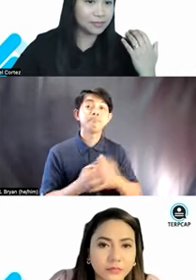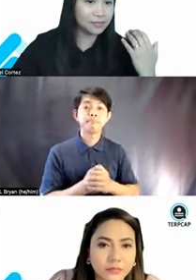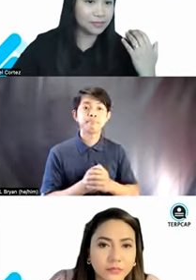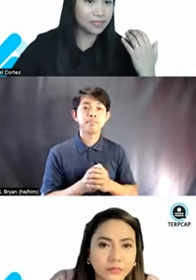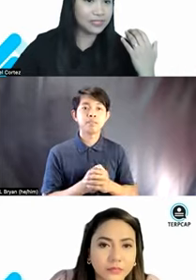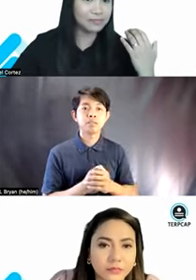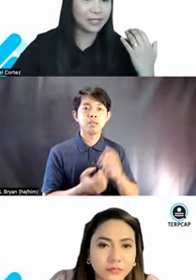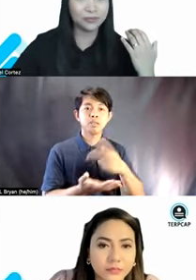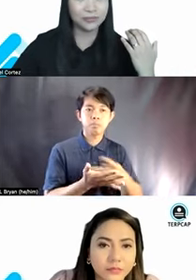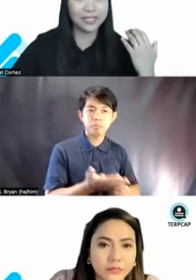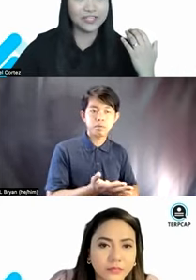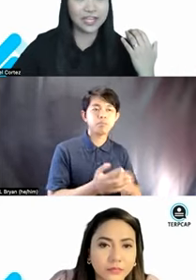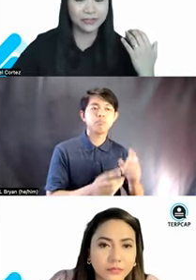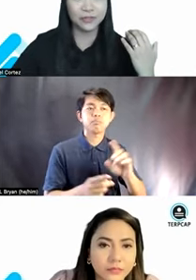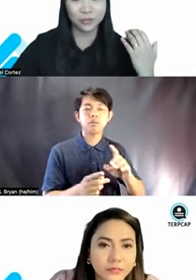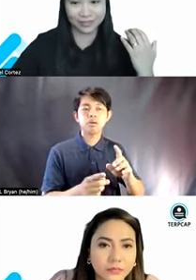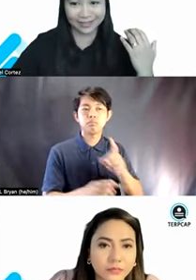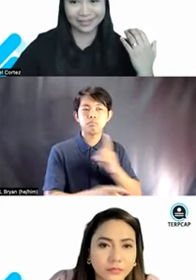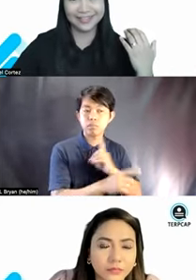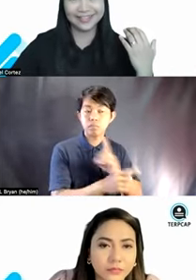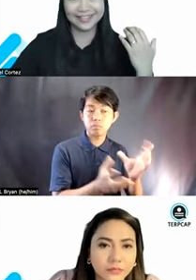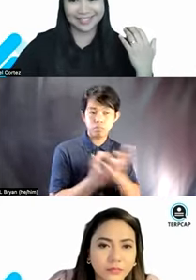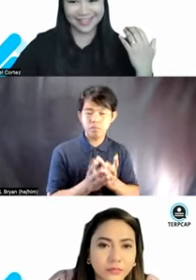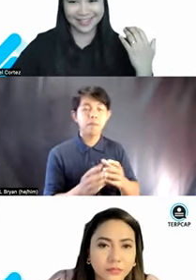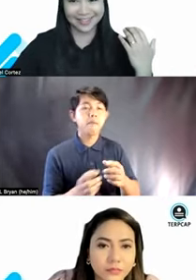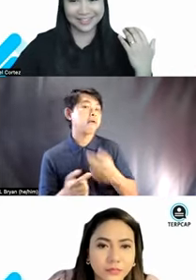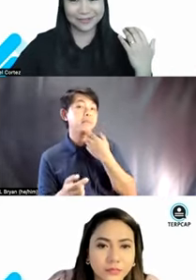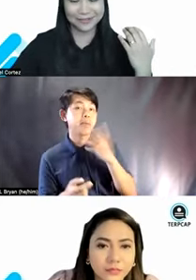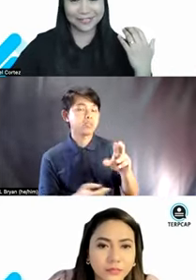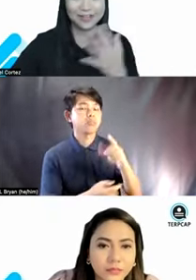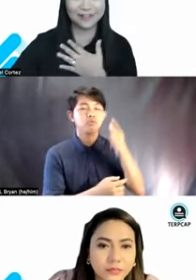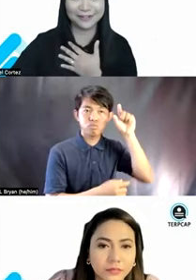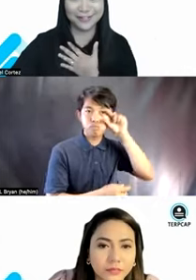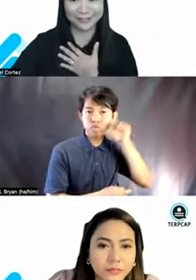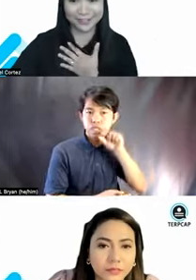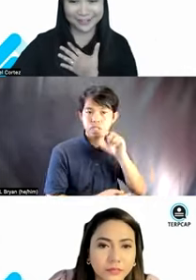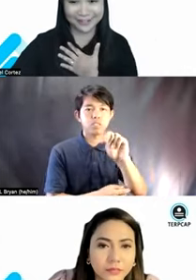the disability community, it's better to be gender neutral. Yeah. Okay.